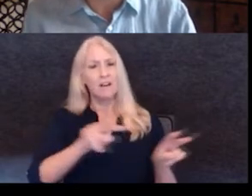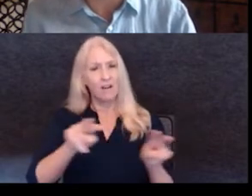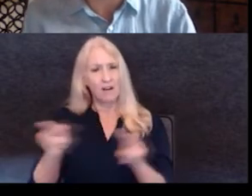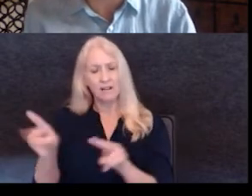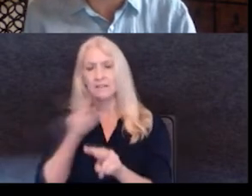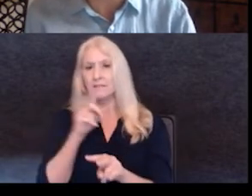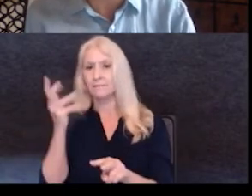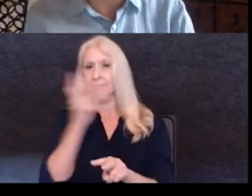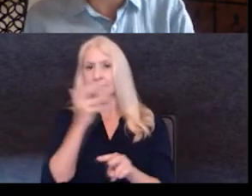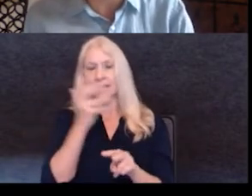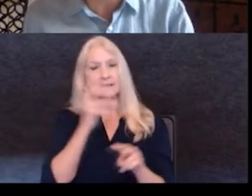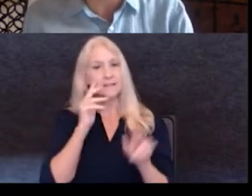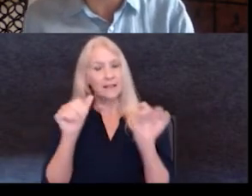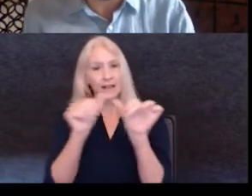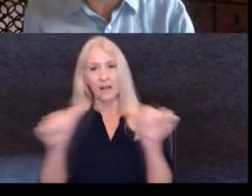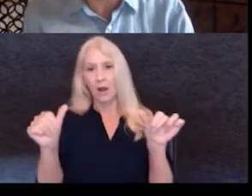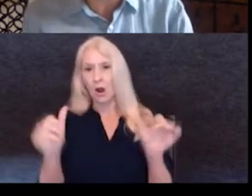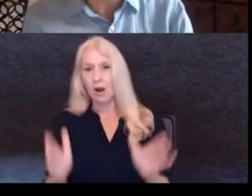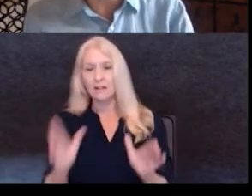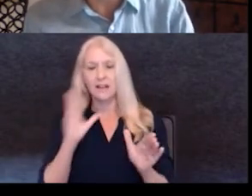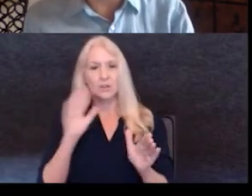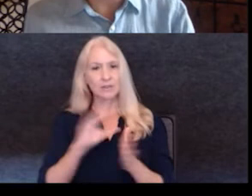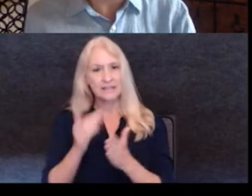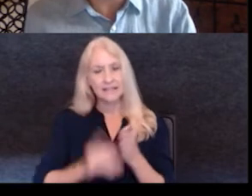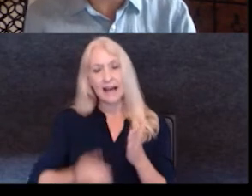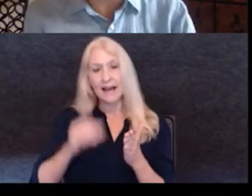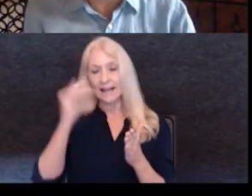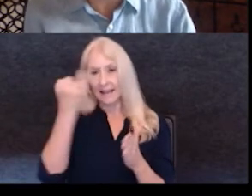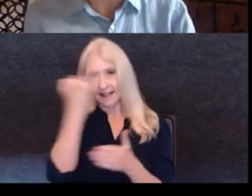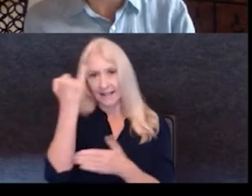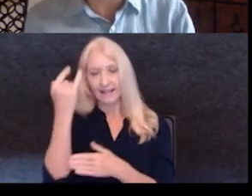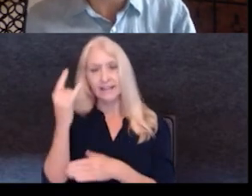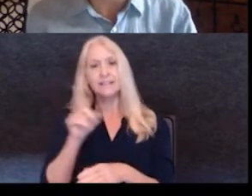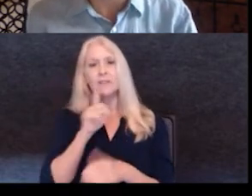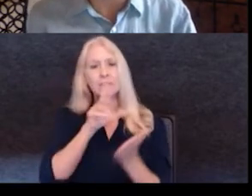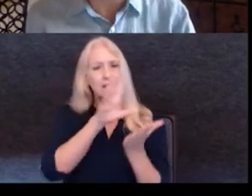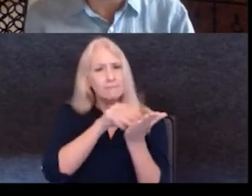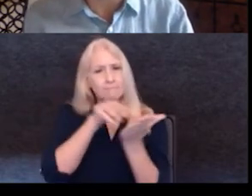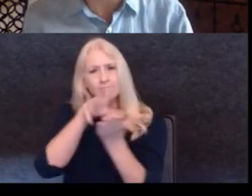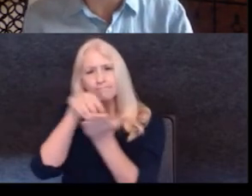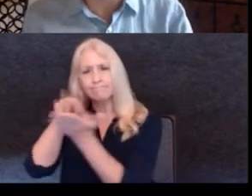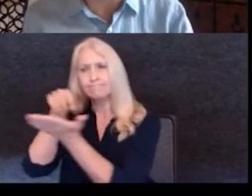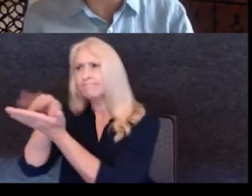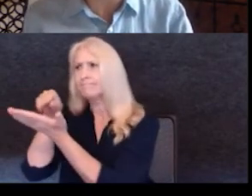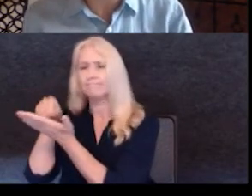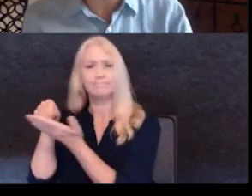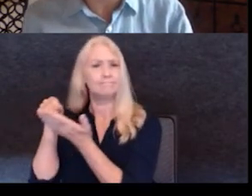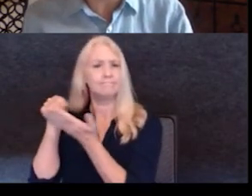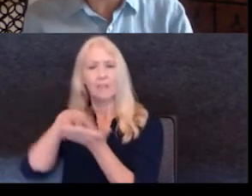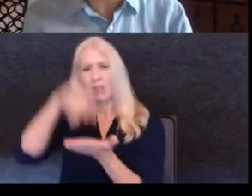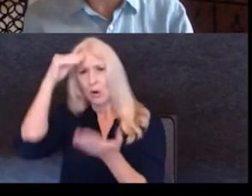architecture and design that Italy offers. Uh, so we're really sponging up a lot of, a lot of creative, um,